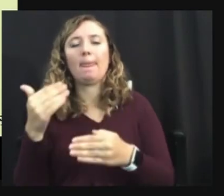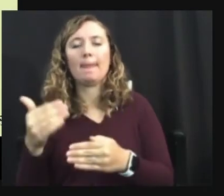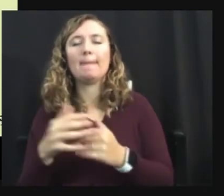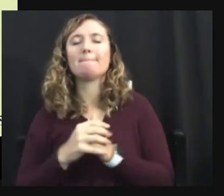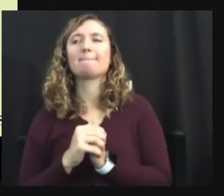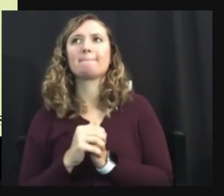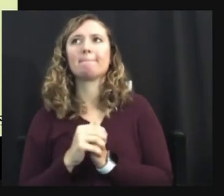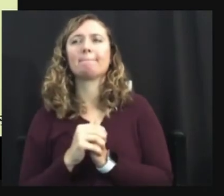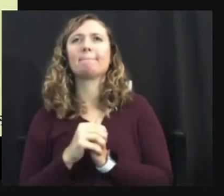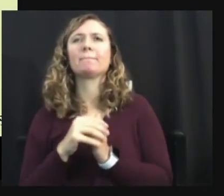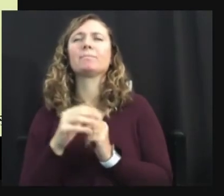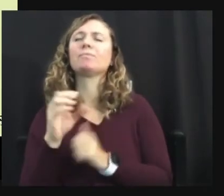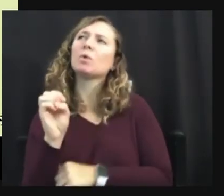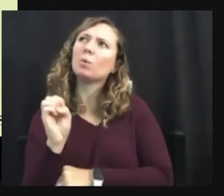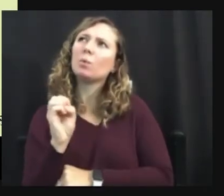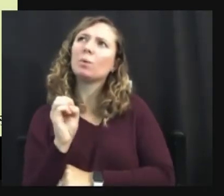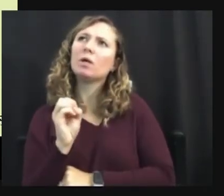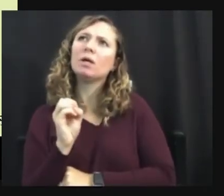so,